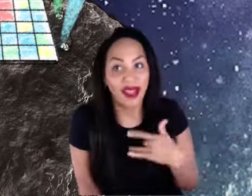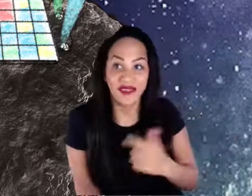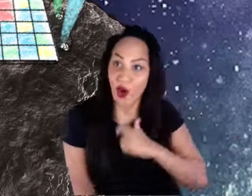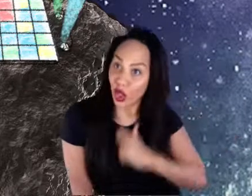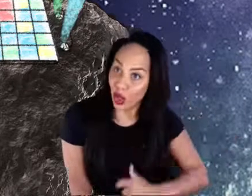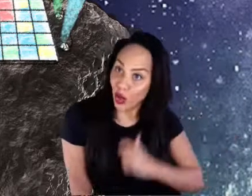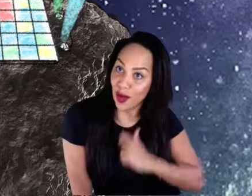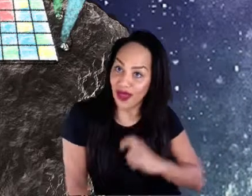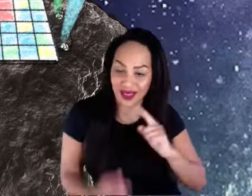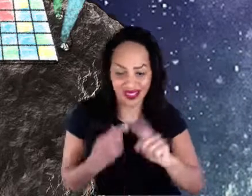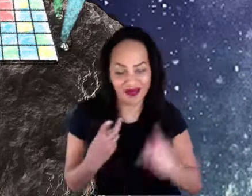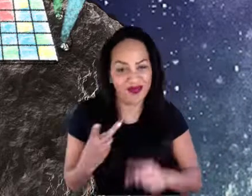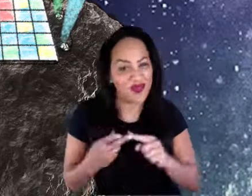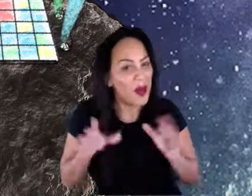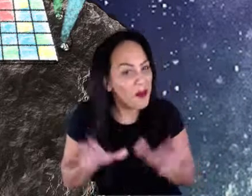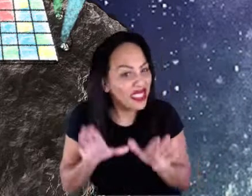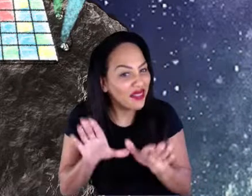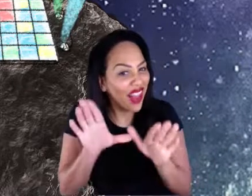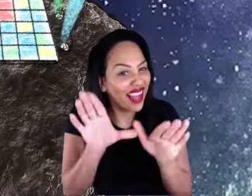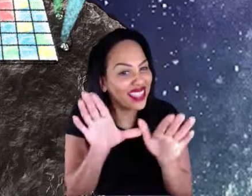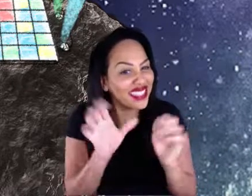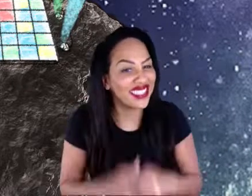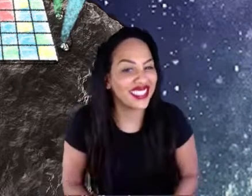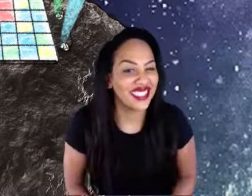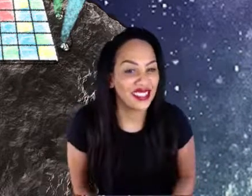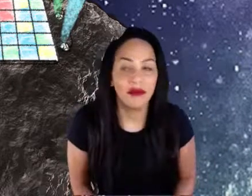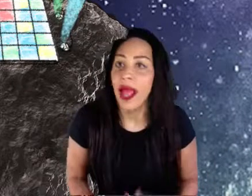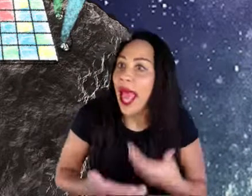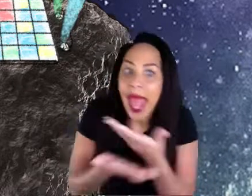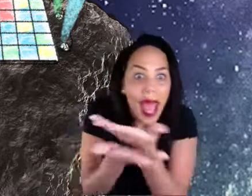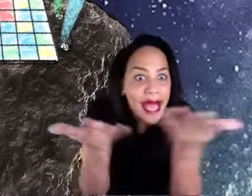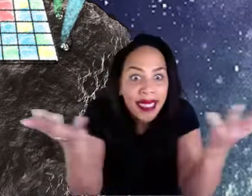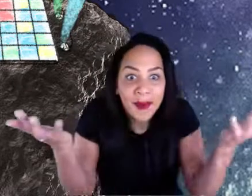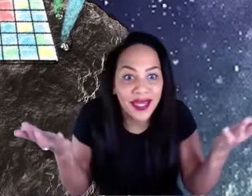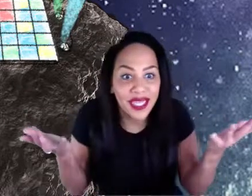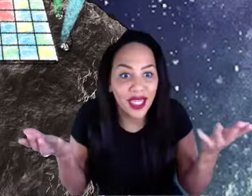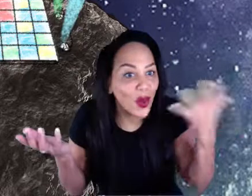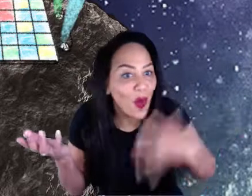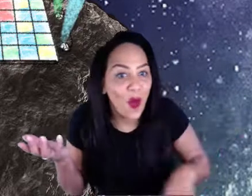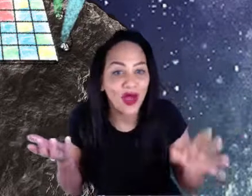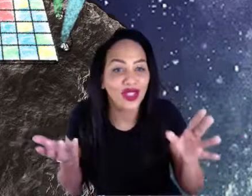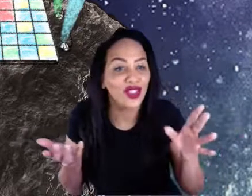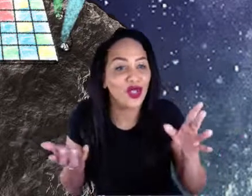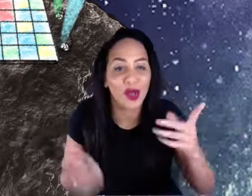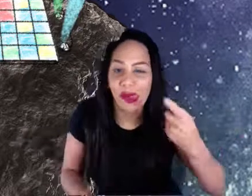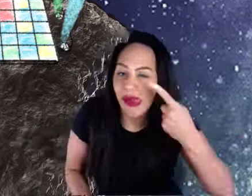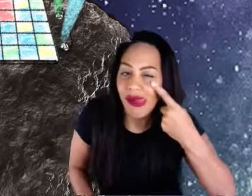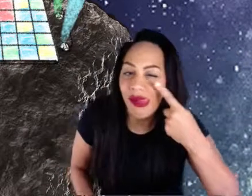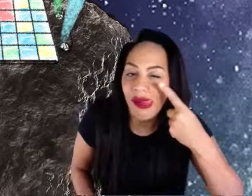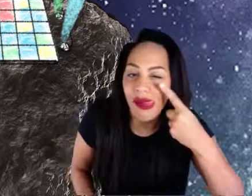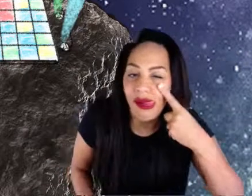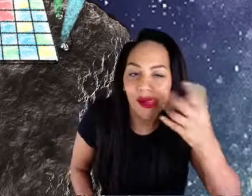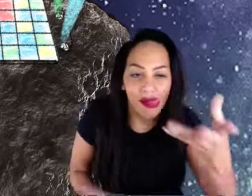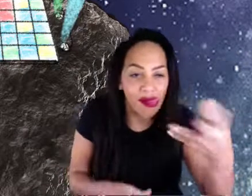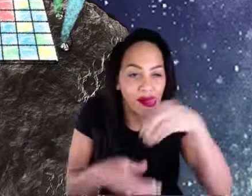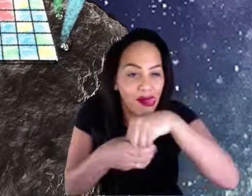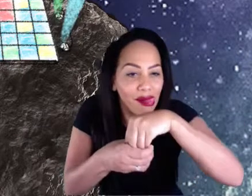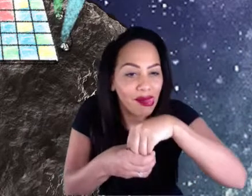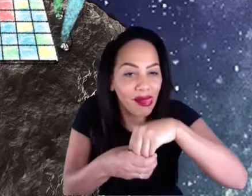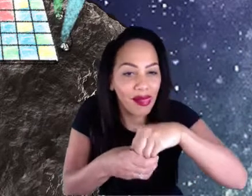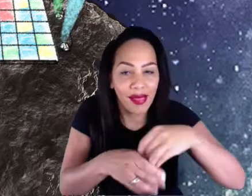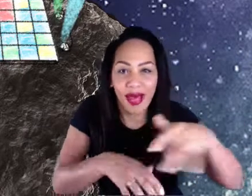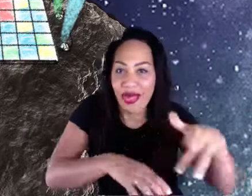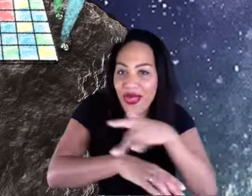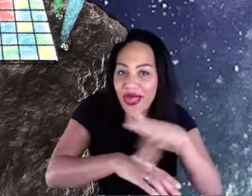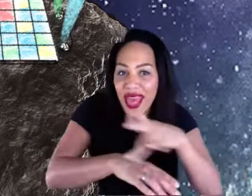No, the world is really for anyone who would like to come and experience the theatre show. You know, maybe it's from their bedroom. Maybe it's